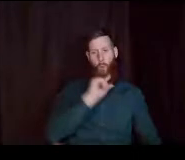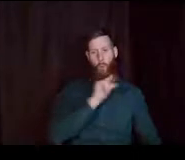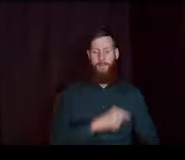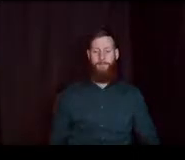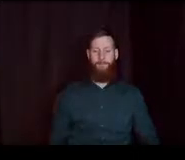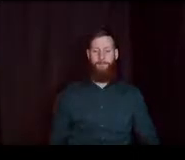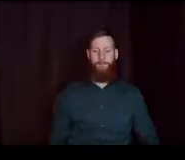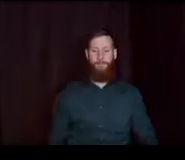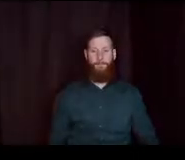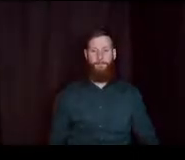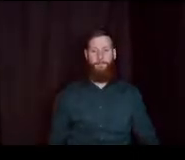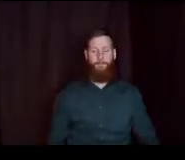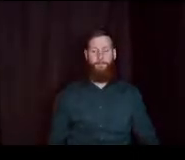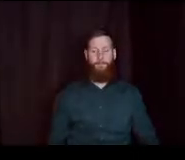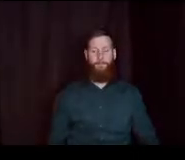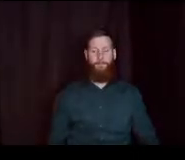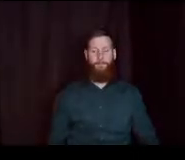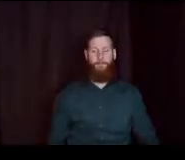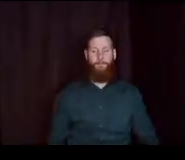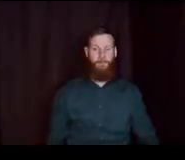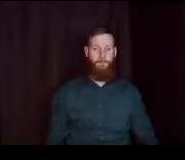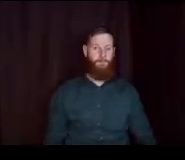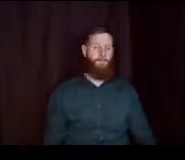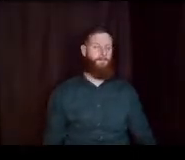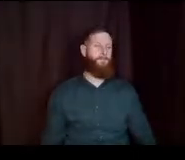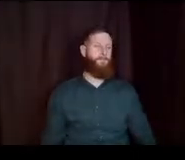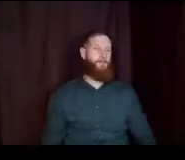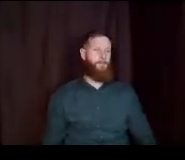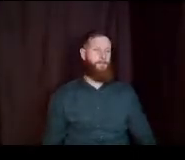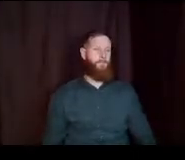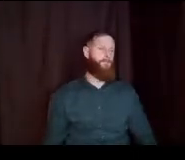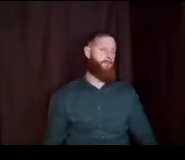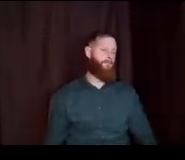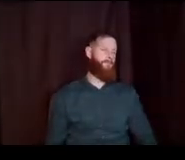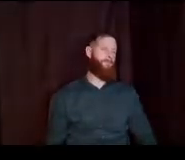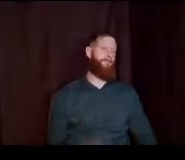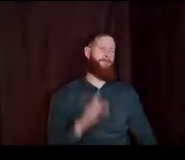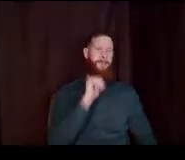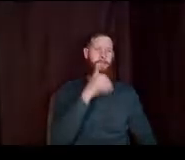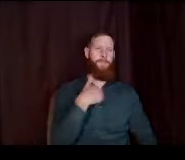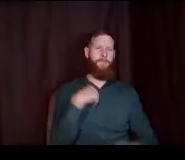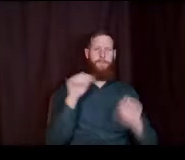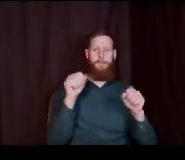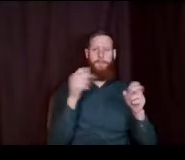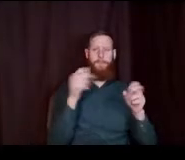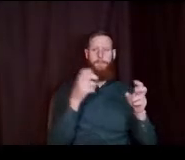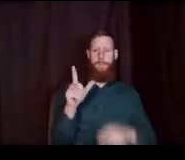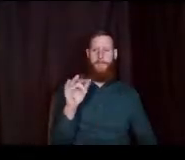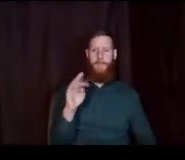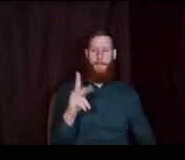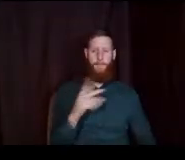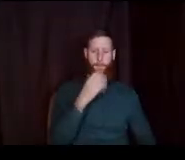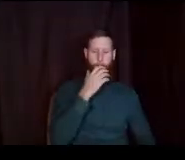Oh, it is. And we don't have the ability to put links in. It is. If you go